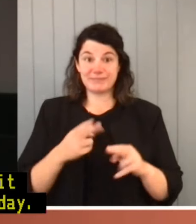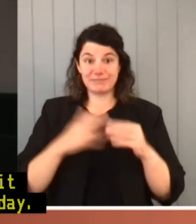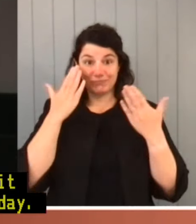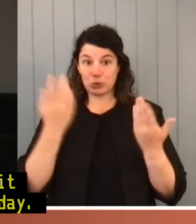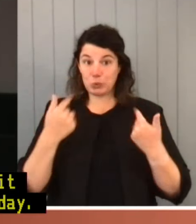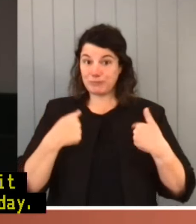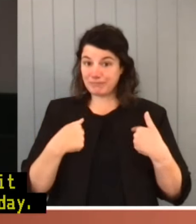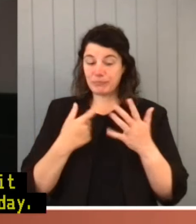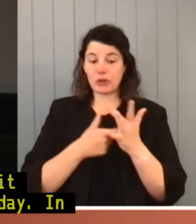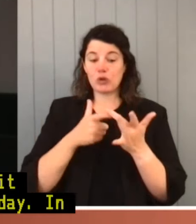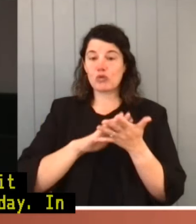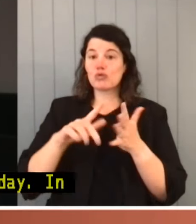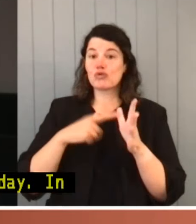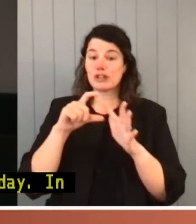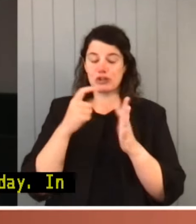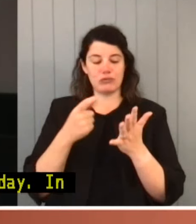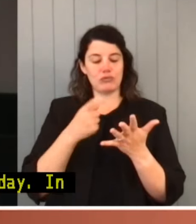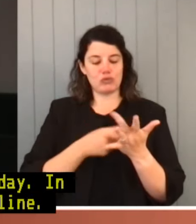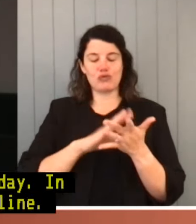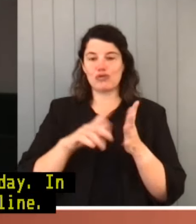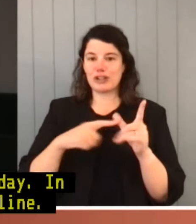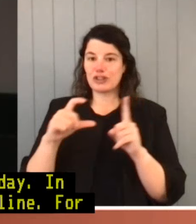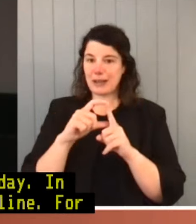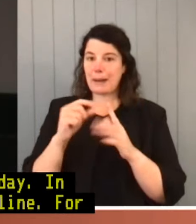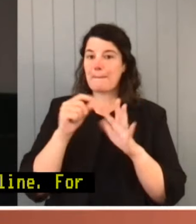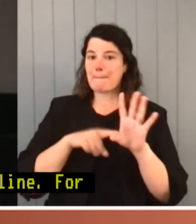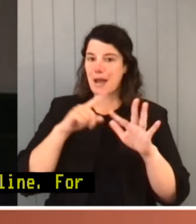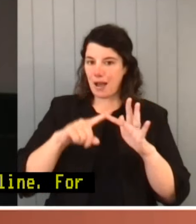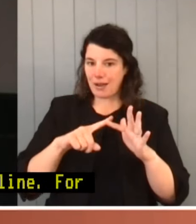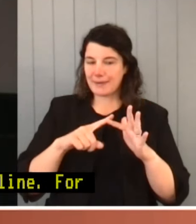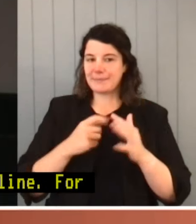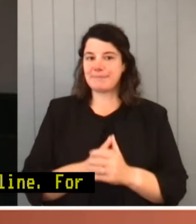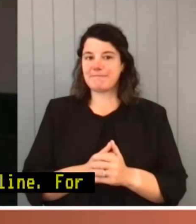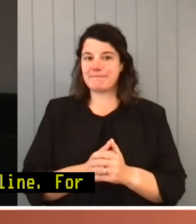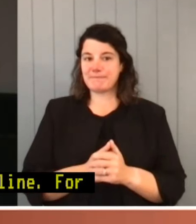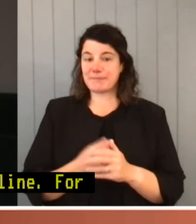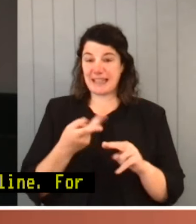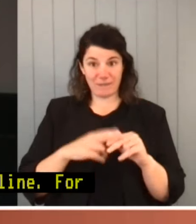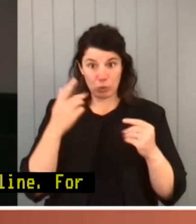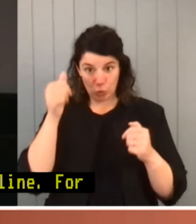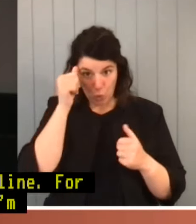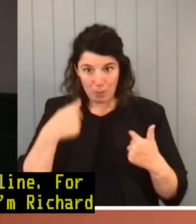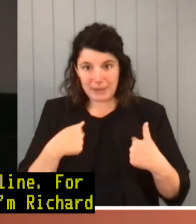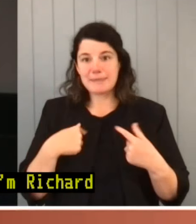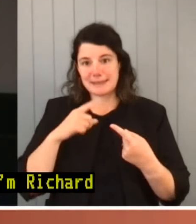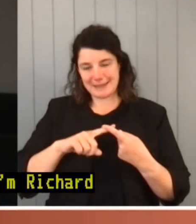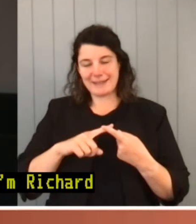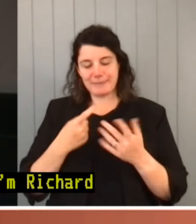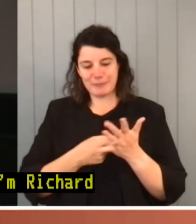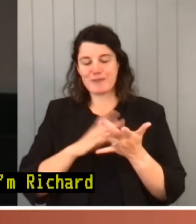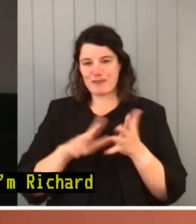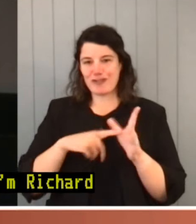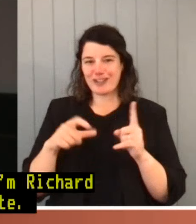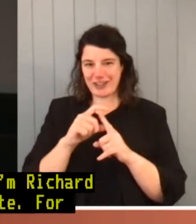name's Richard Pye. I'm the Clerk of the Senate. For those that do know me, I'm still Richard Pye and the Clerk of the Senate.